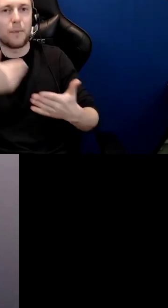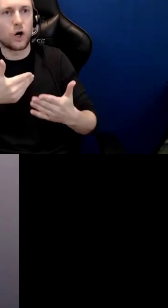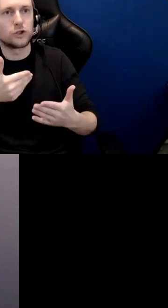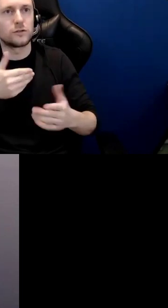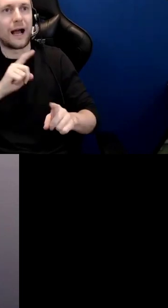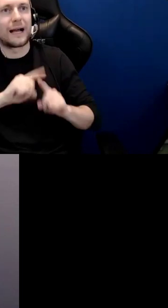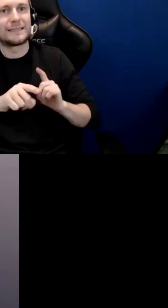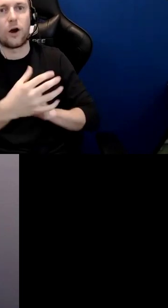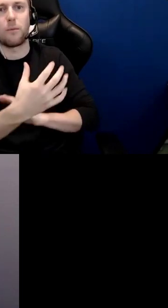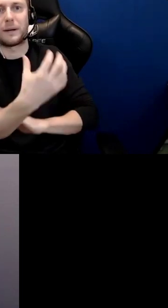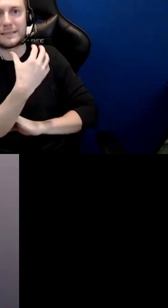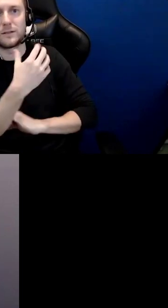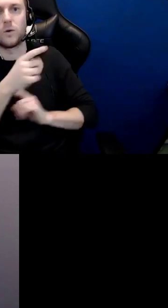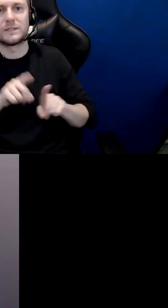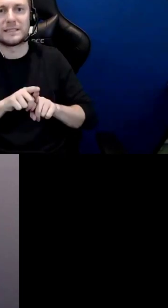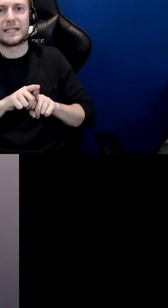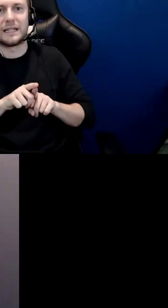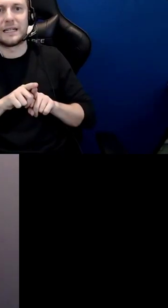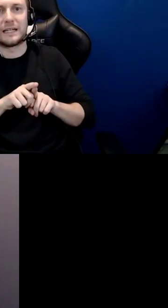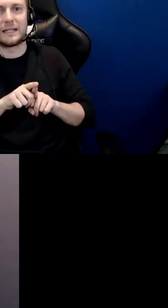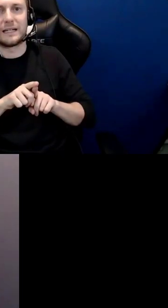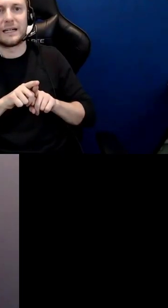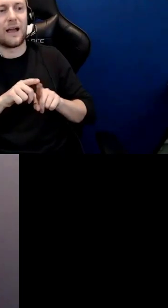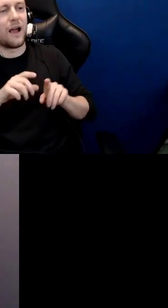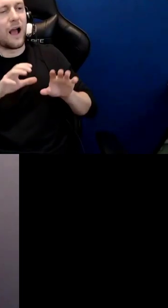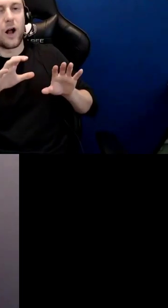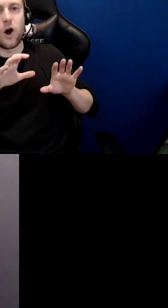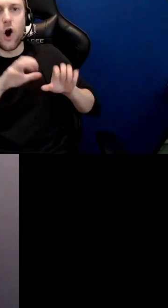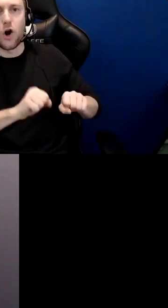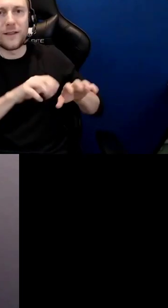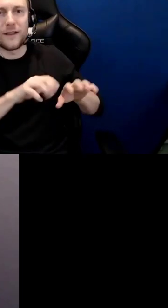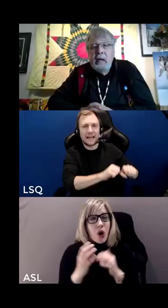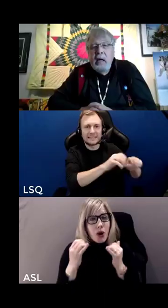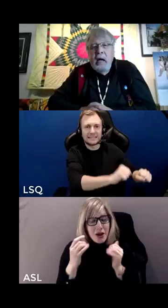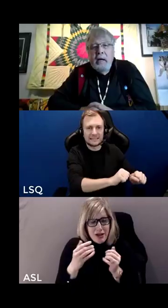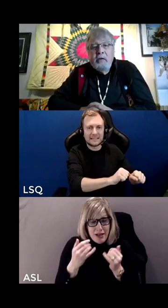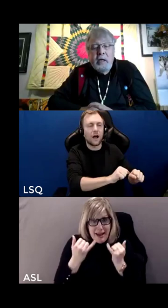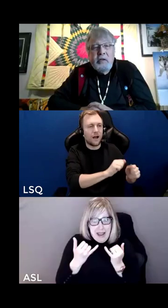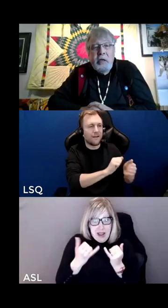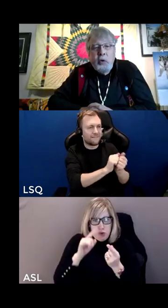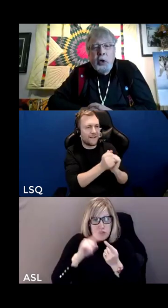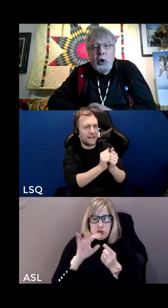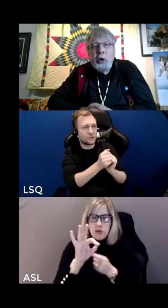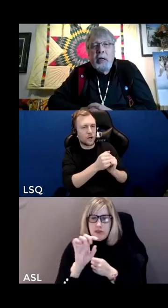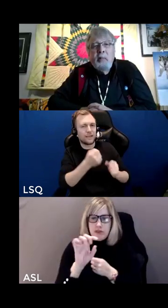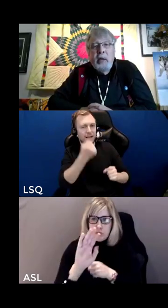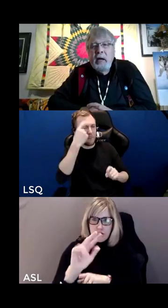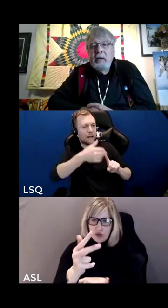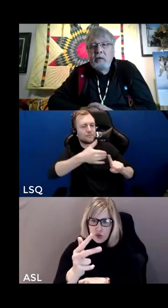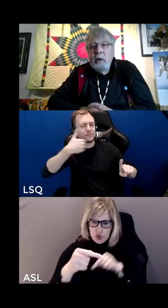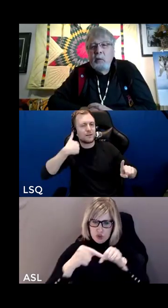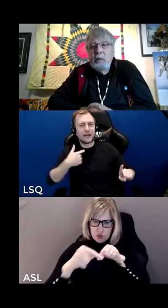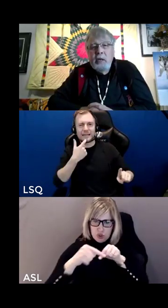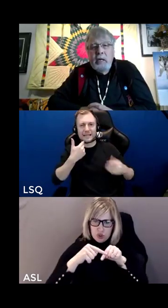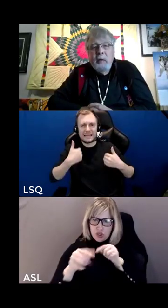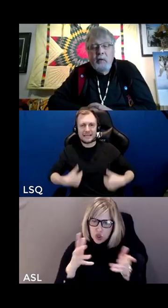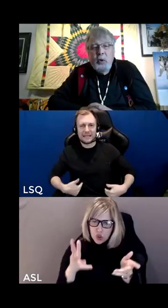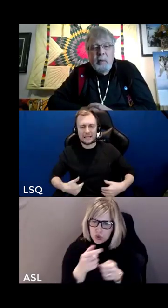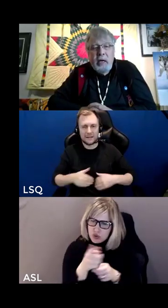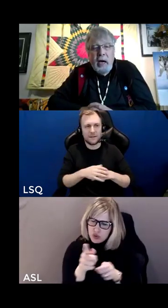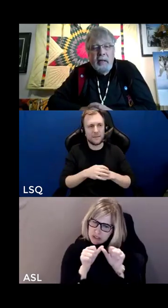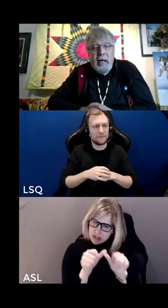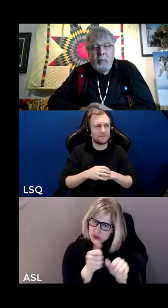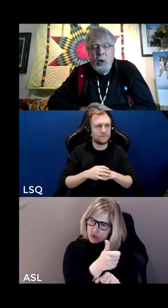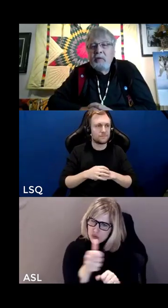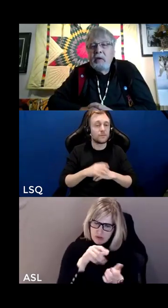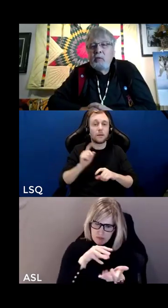together again in the interim we're going to also invite you in between now and then uh to continue your learning because we really have